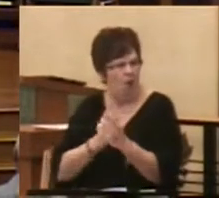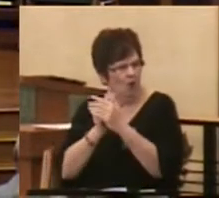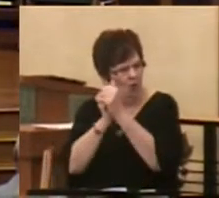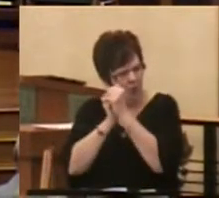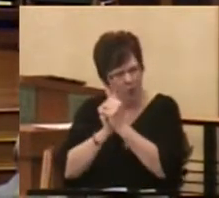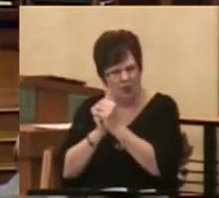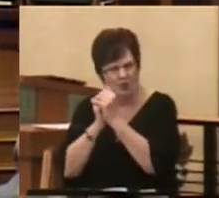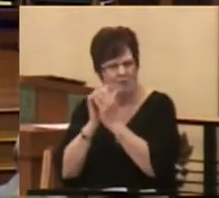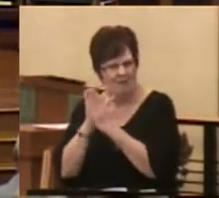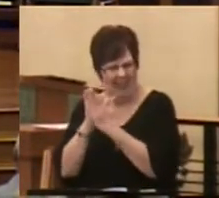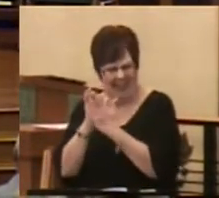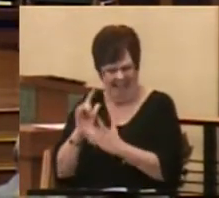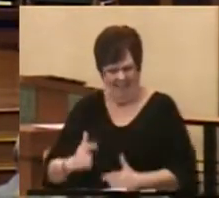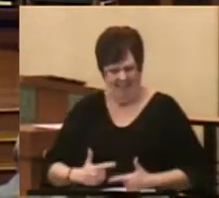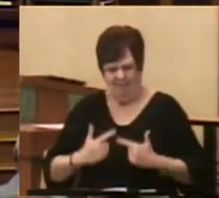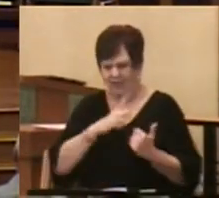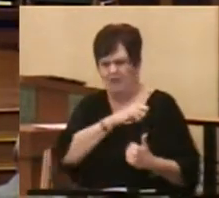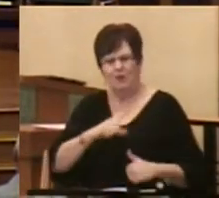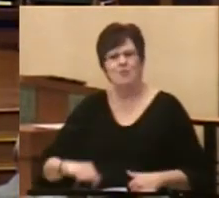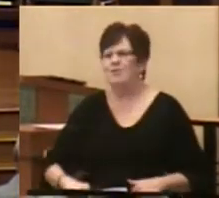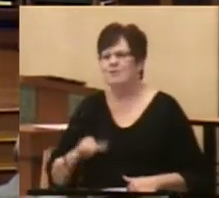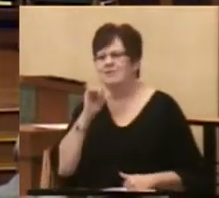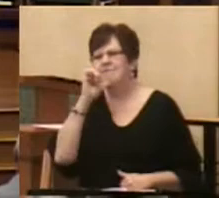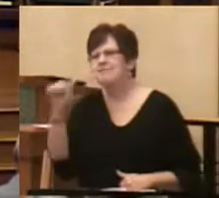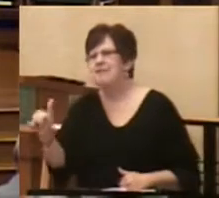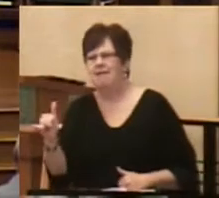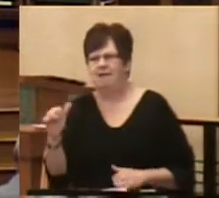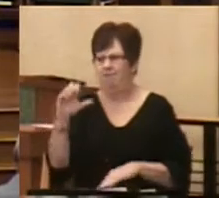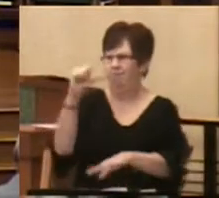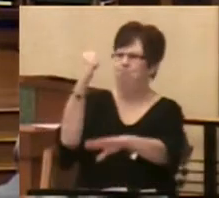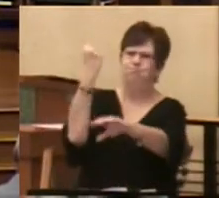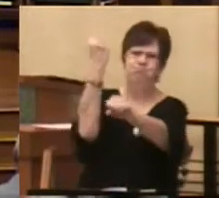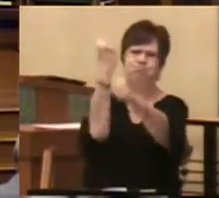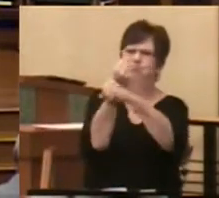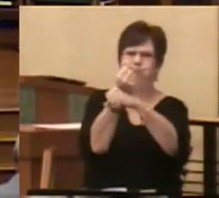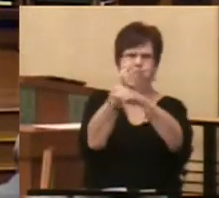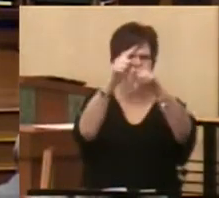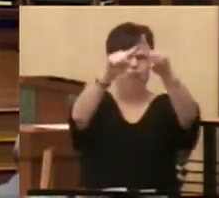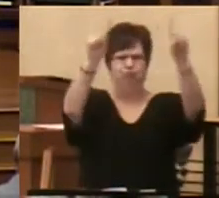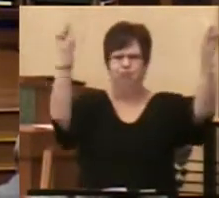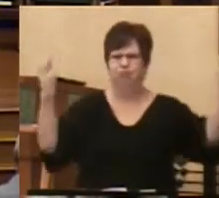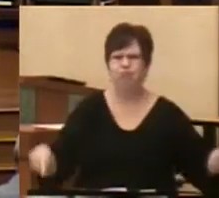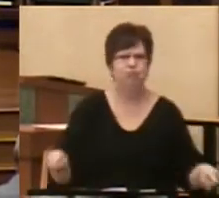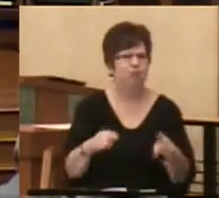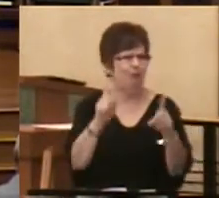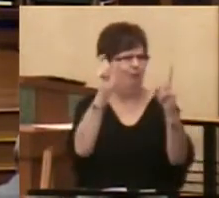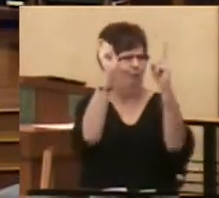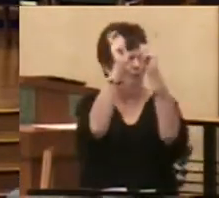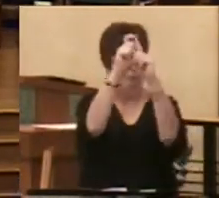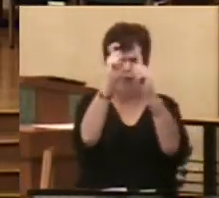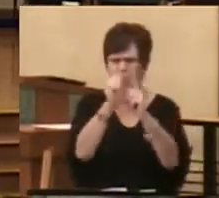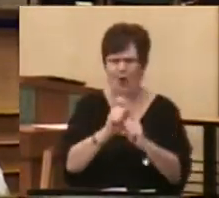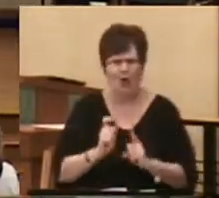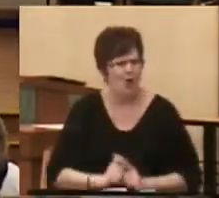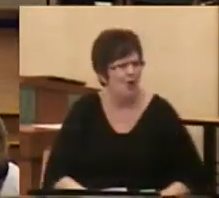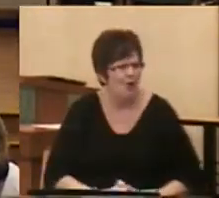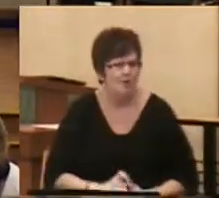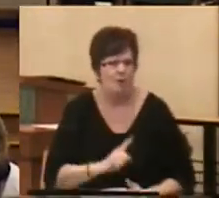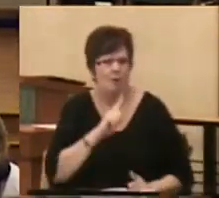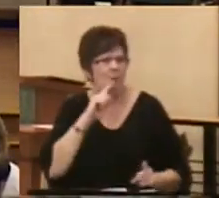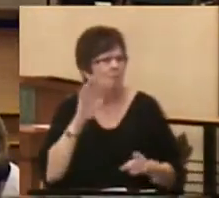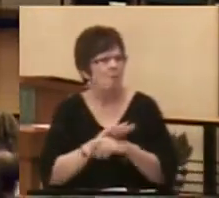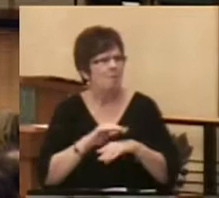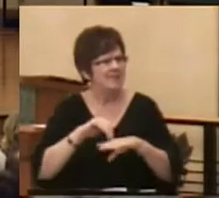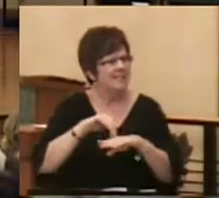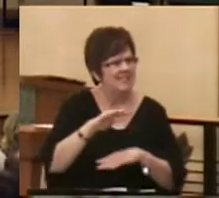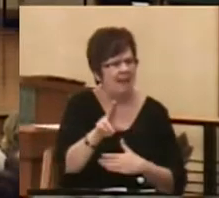That living Lord is not some stones with chiseled words in them. He has promised that he would send a